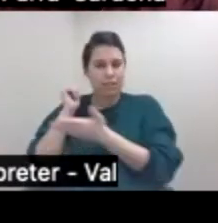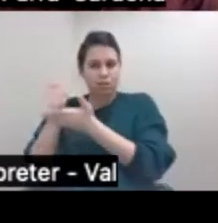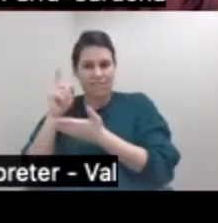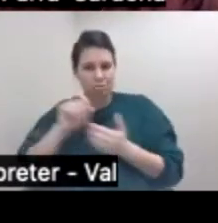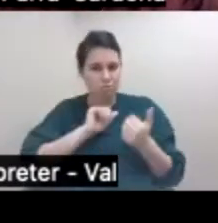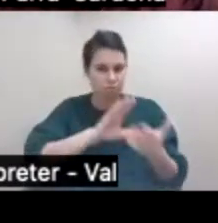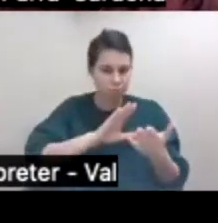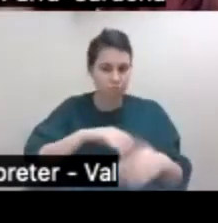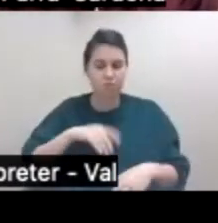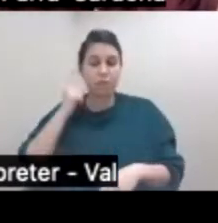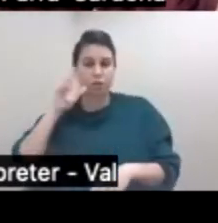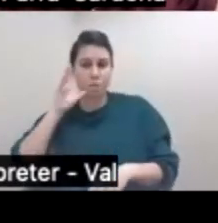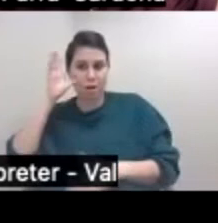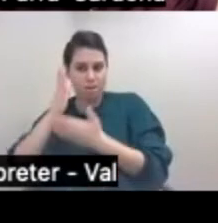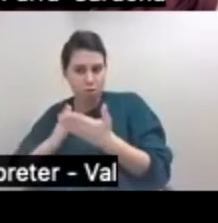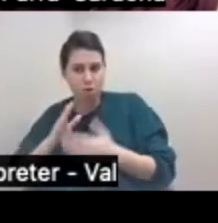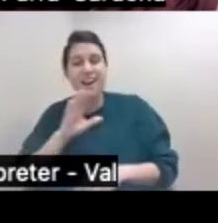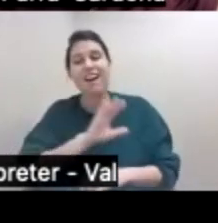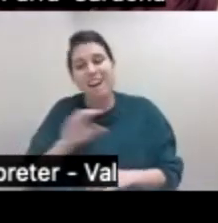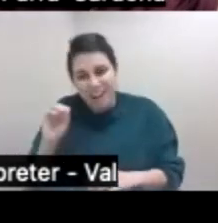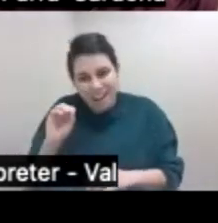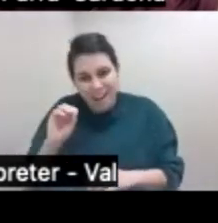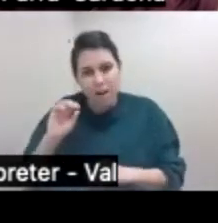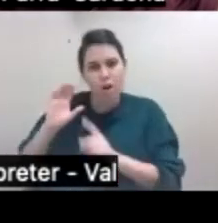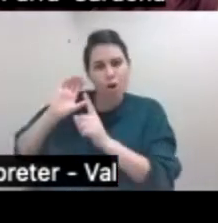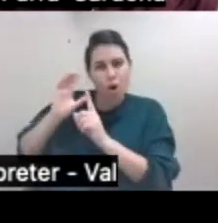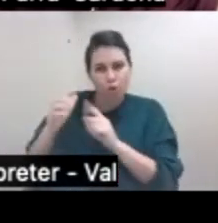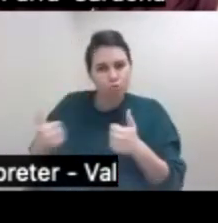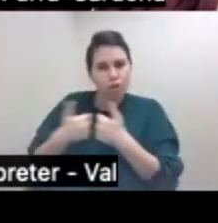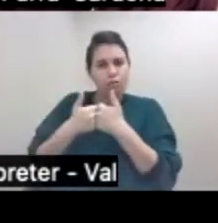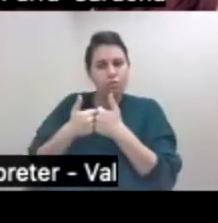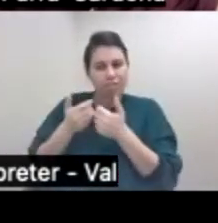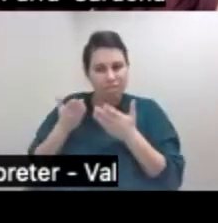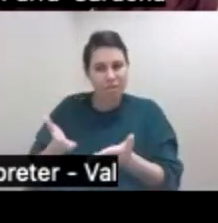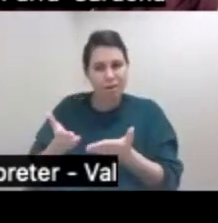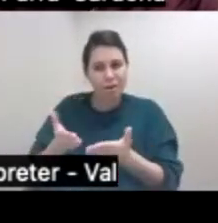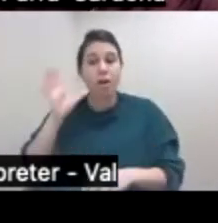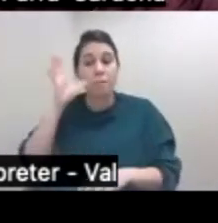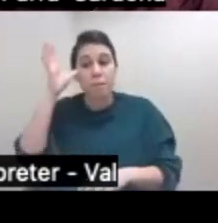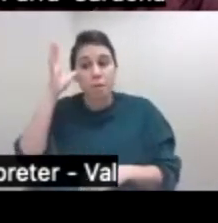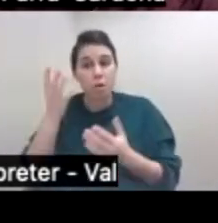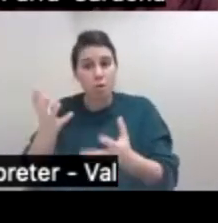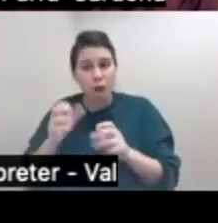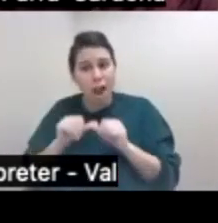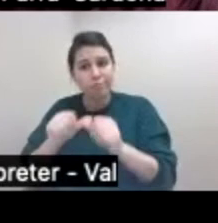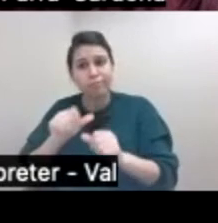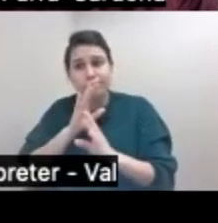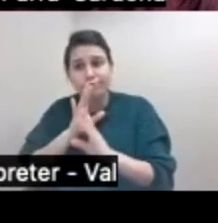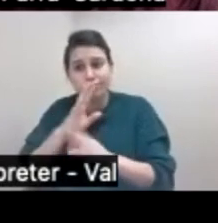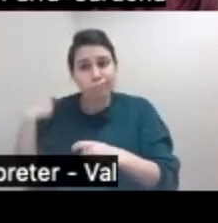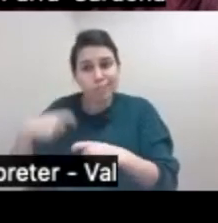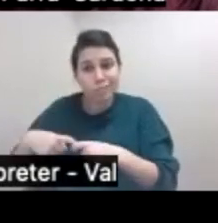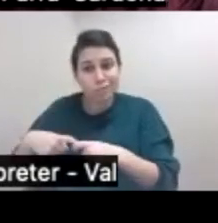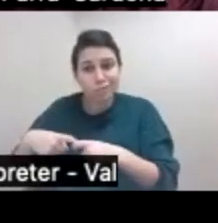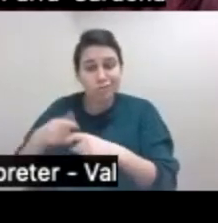the parenting components, but also the issue of bicultural challenges. Parents wanted to keep speaking Spanish, wanted to adhere to